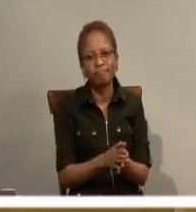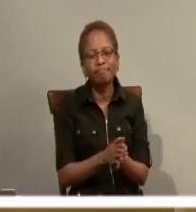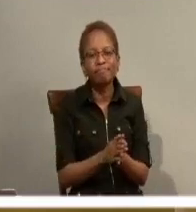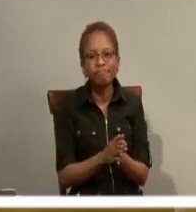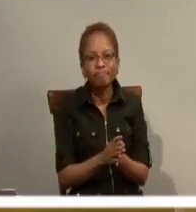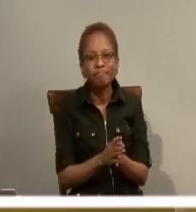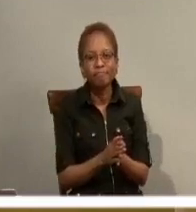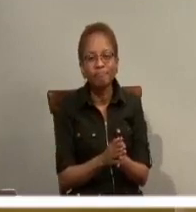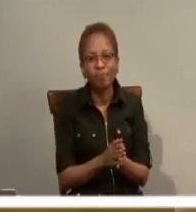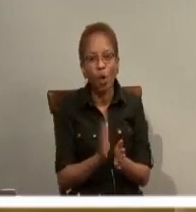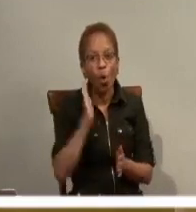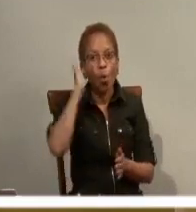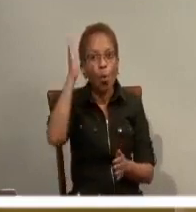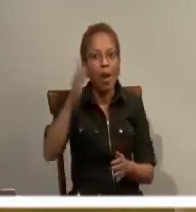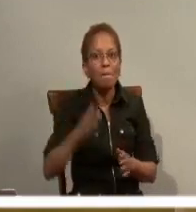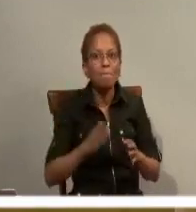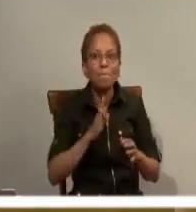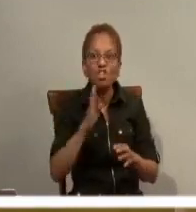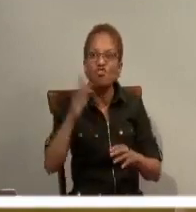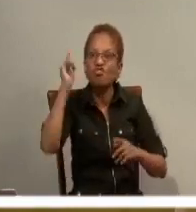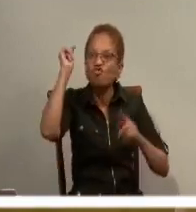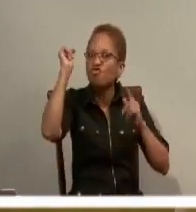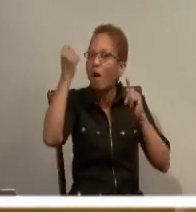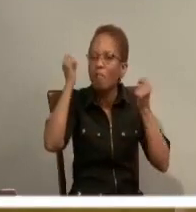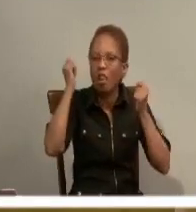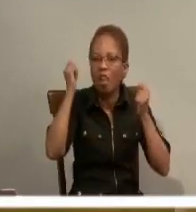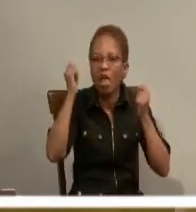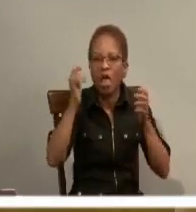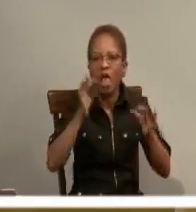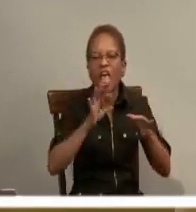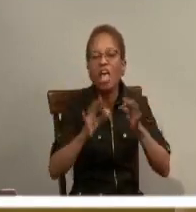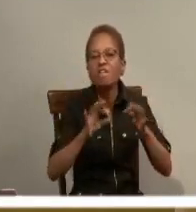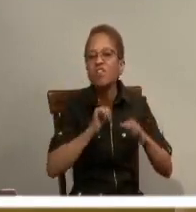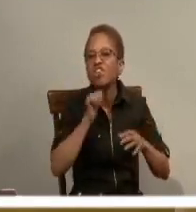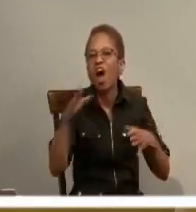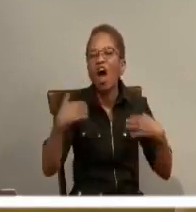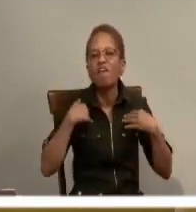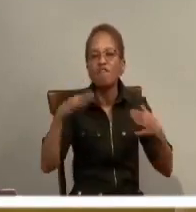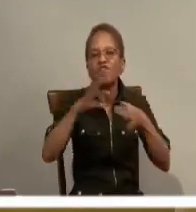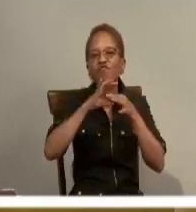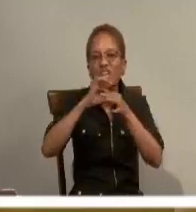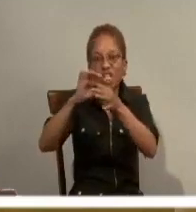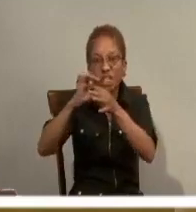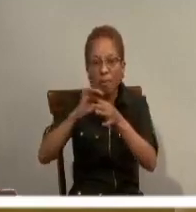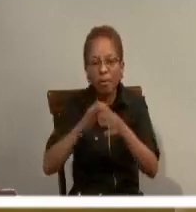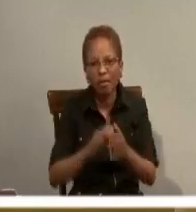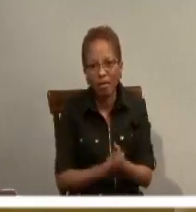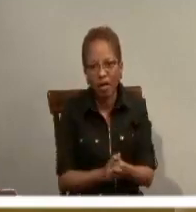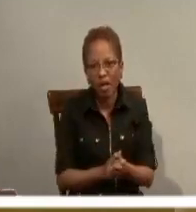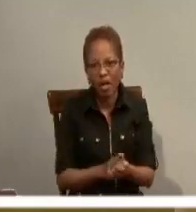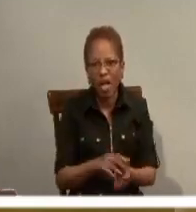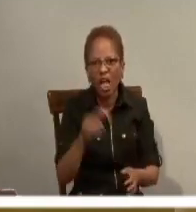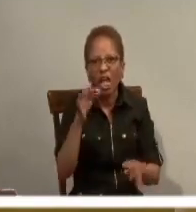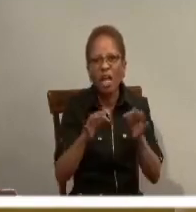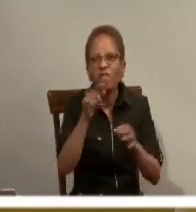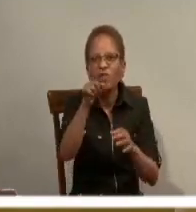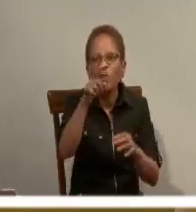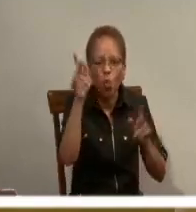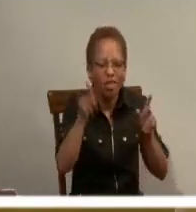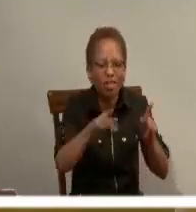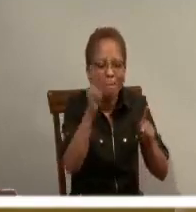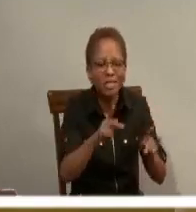And how, if you have a relationship with somebody, just check them out once a year. Eh?